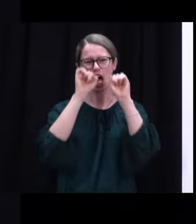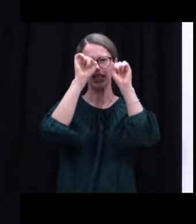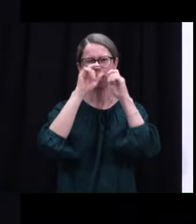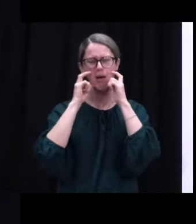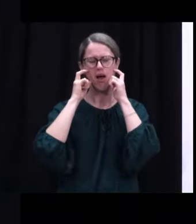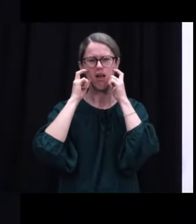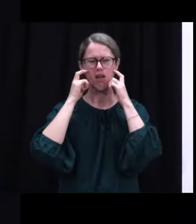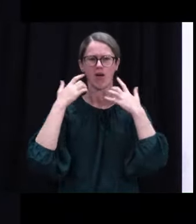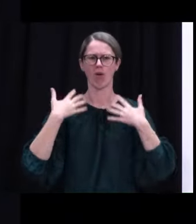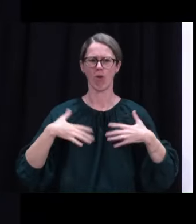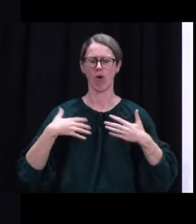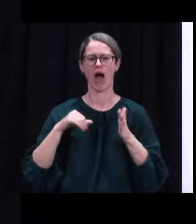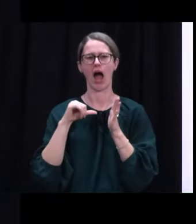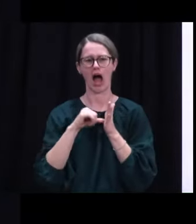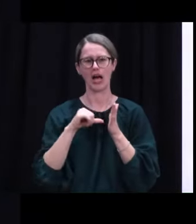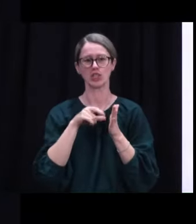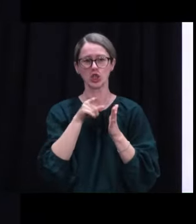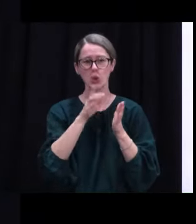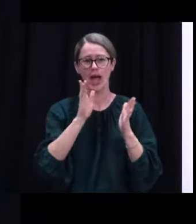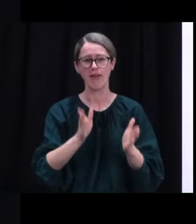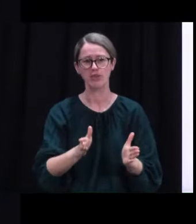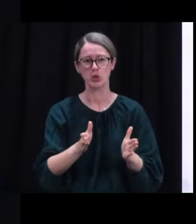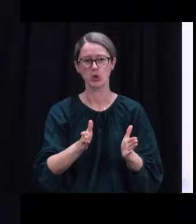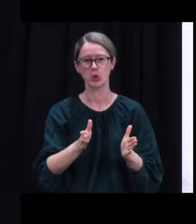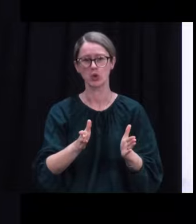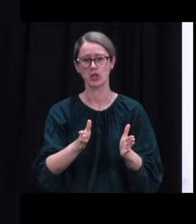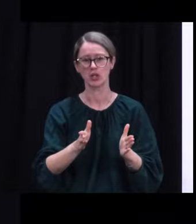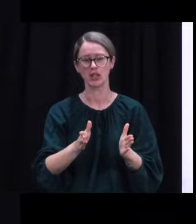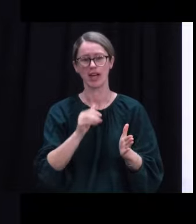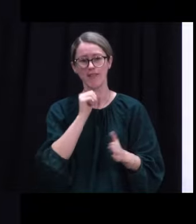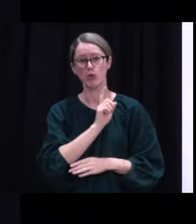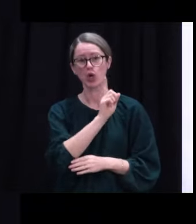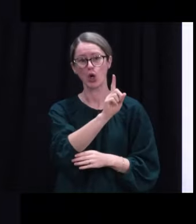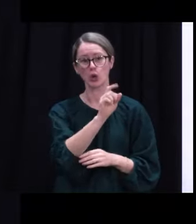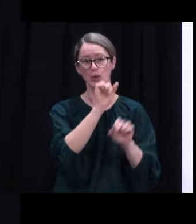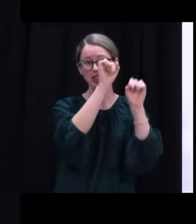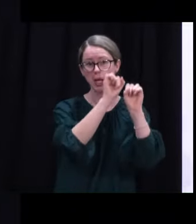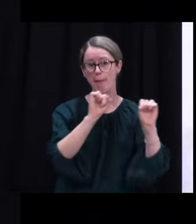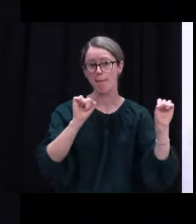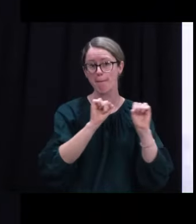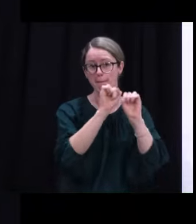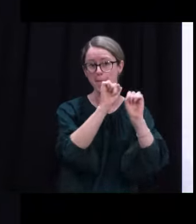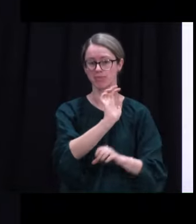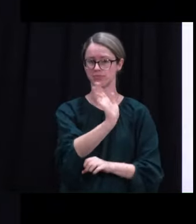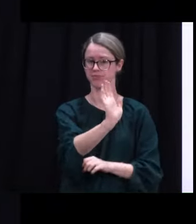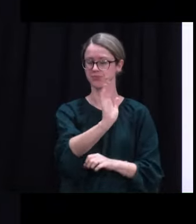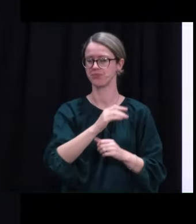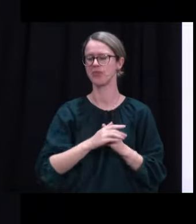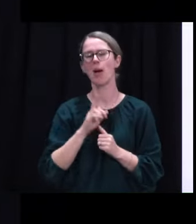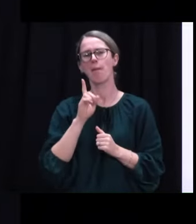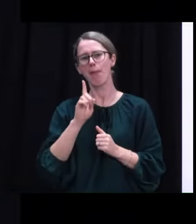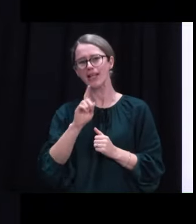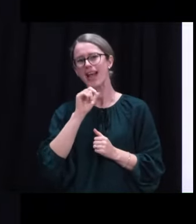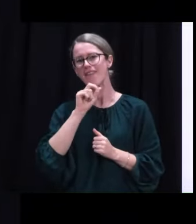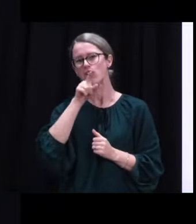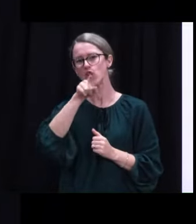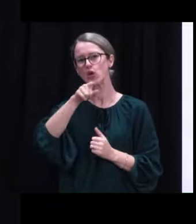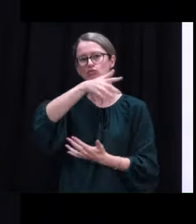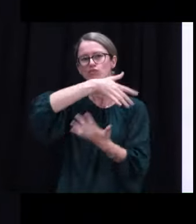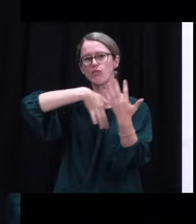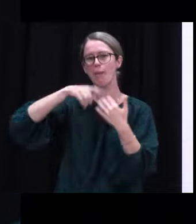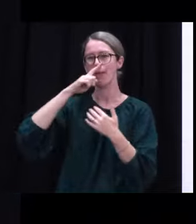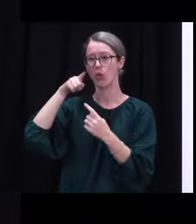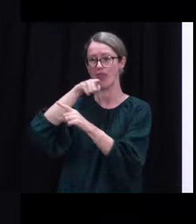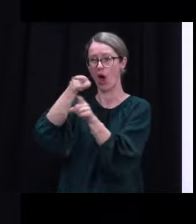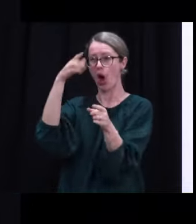challenging. So, the face covering requirement does not apply to clients in gyms either. In general though, if you are around people you do not know, it